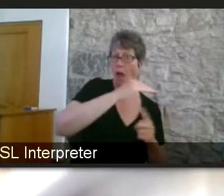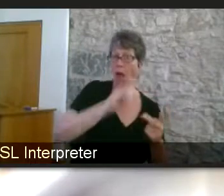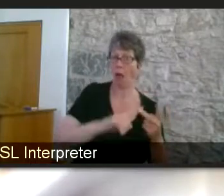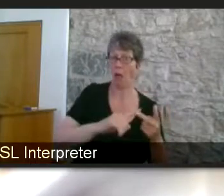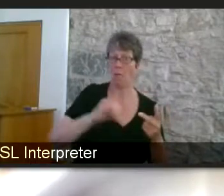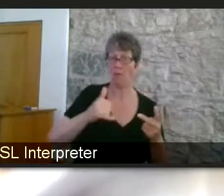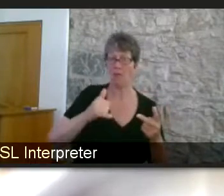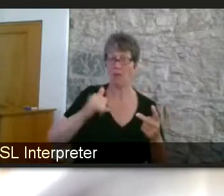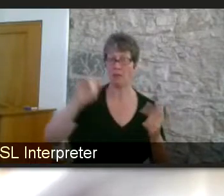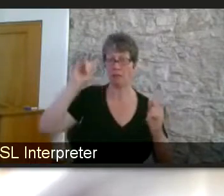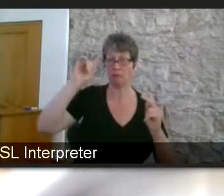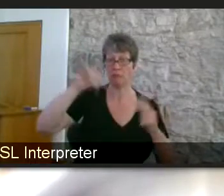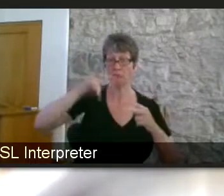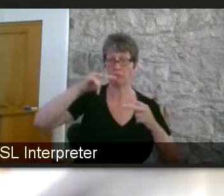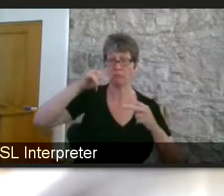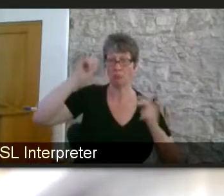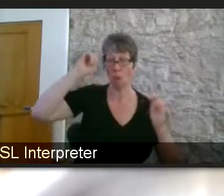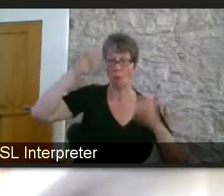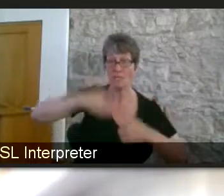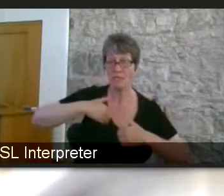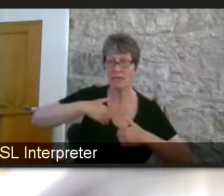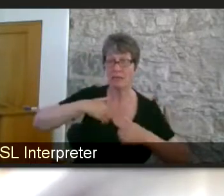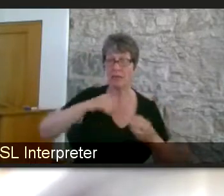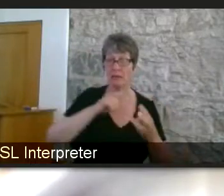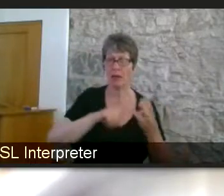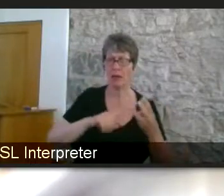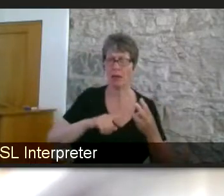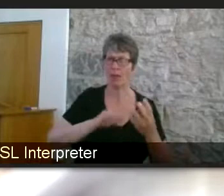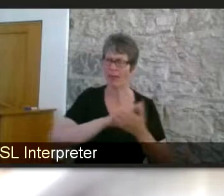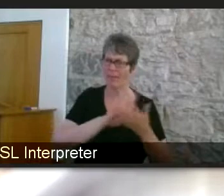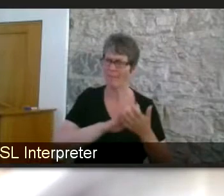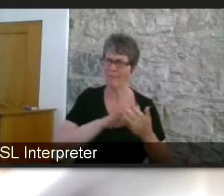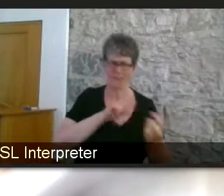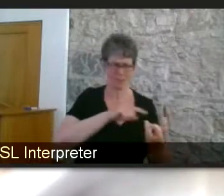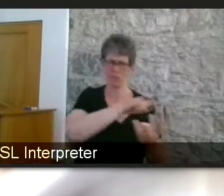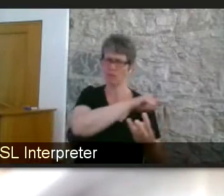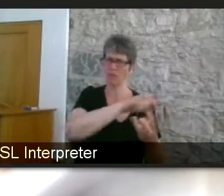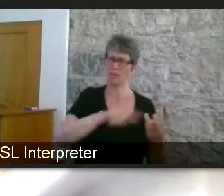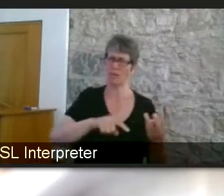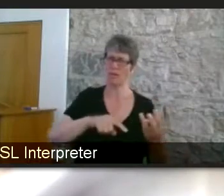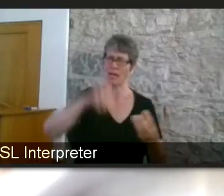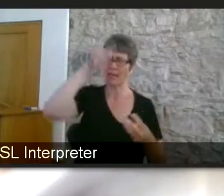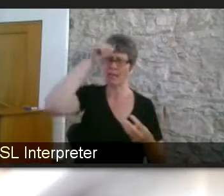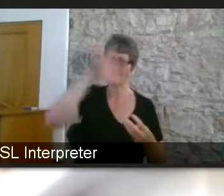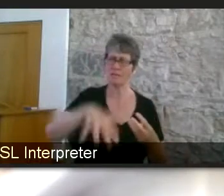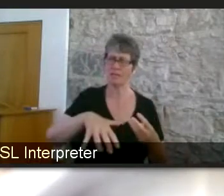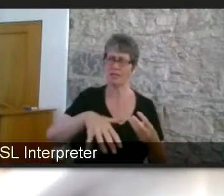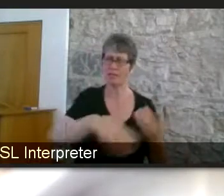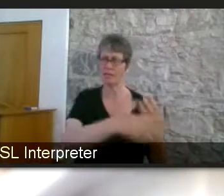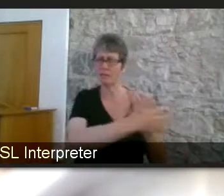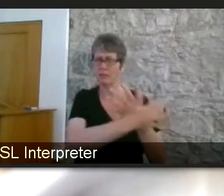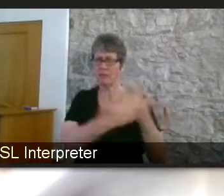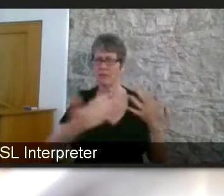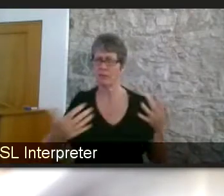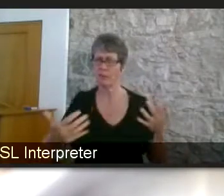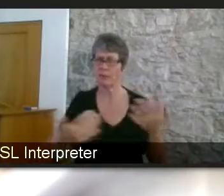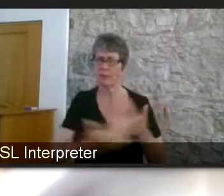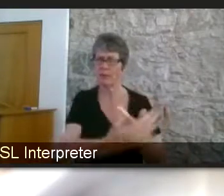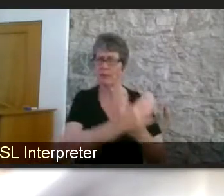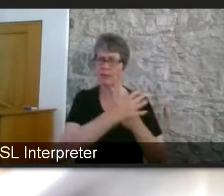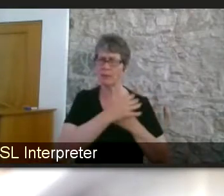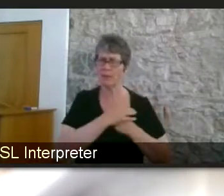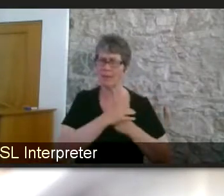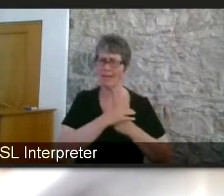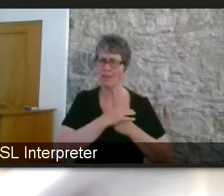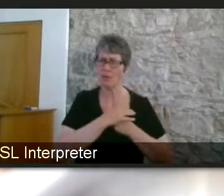would would run into multiple cases of multiple instances of pressures of vectors of of potential